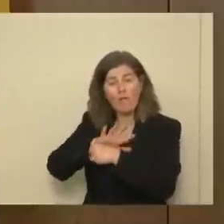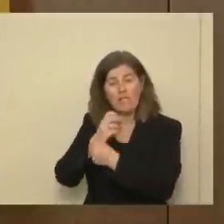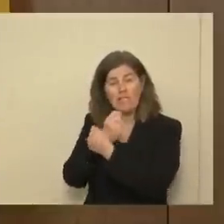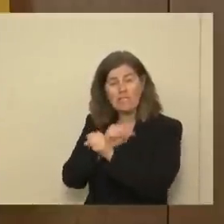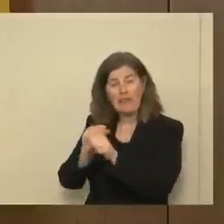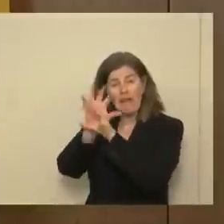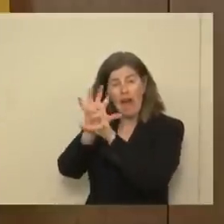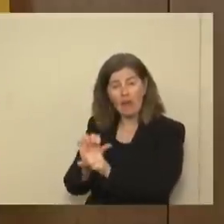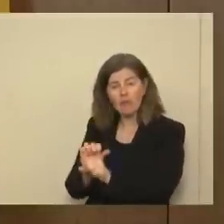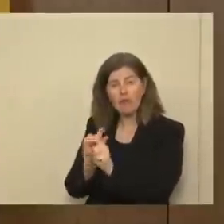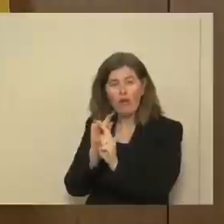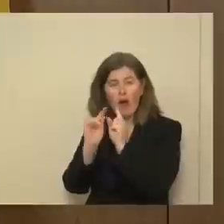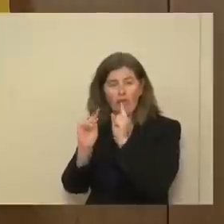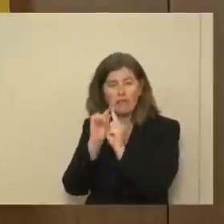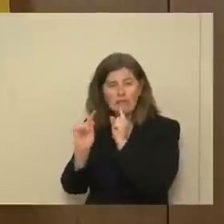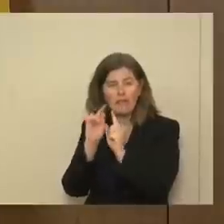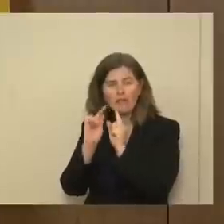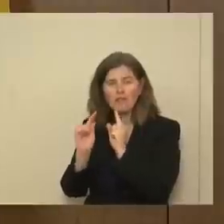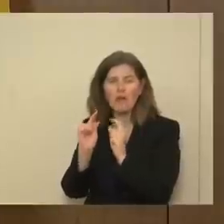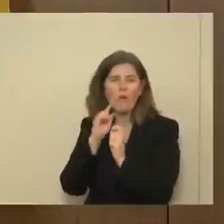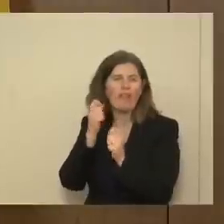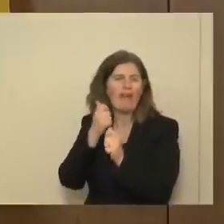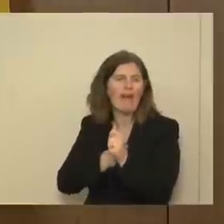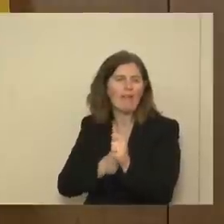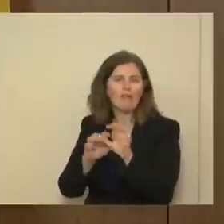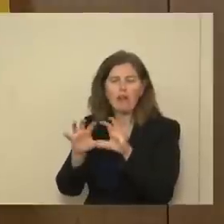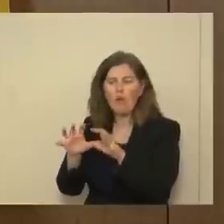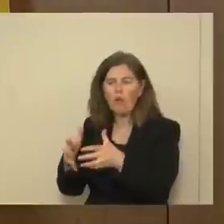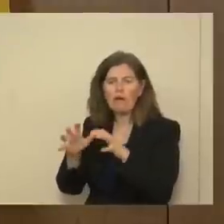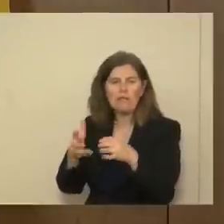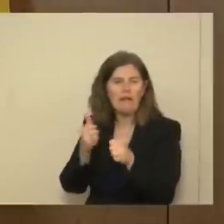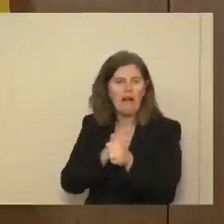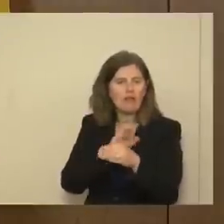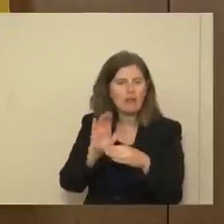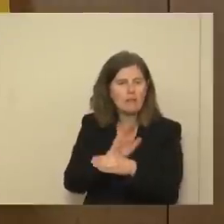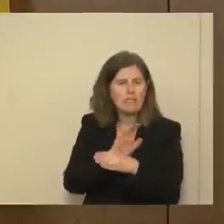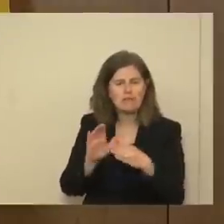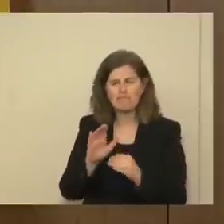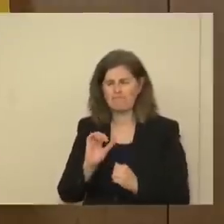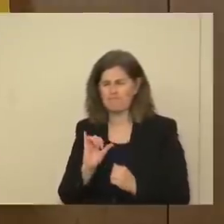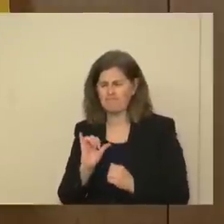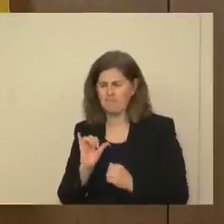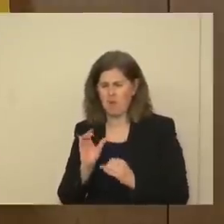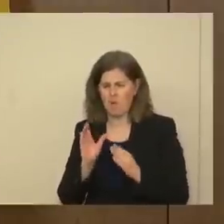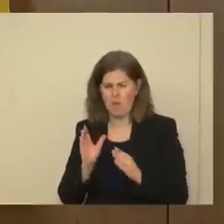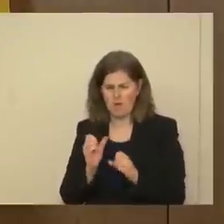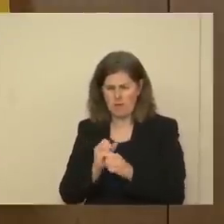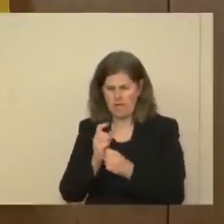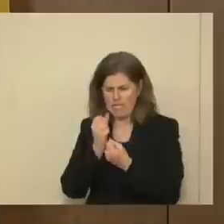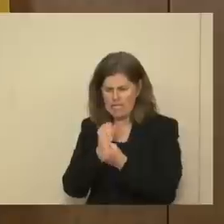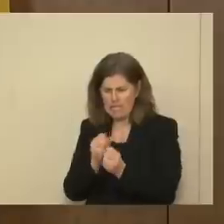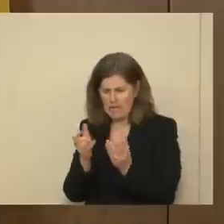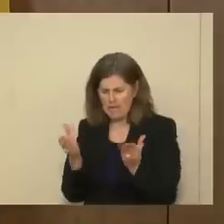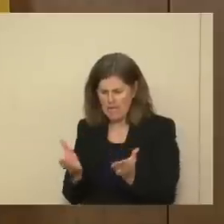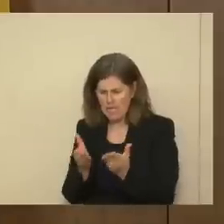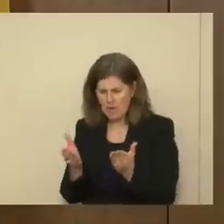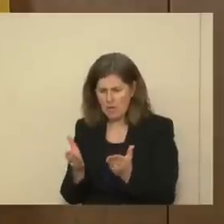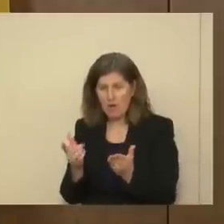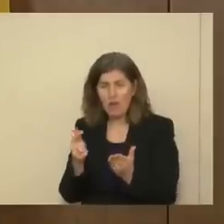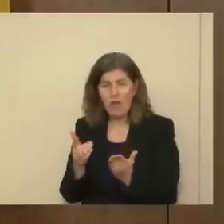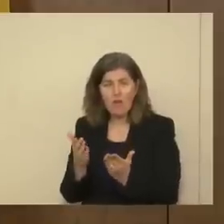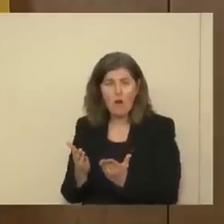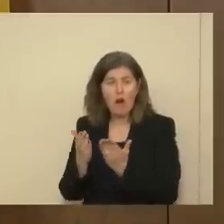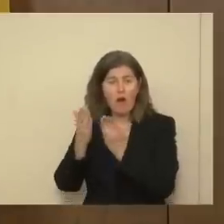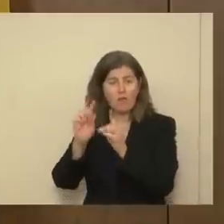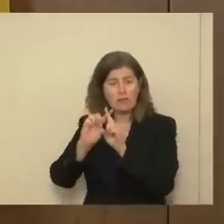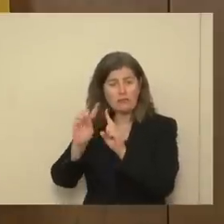conversations like we do with every organization and business. Is there a way to make it safe here, and they've offered any